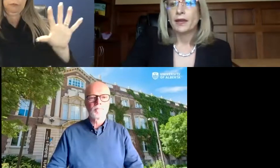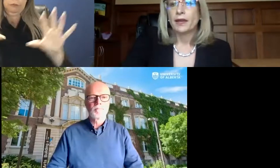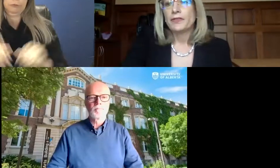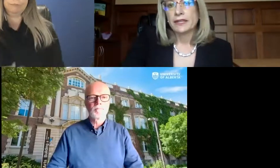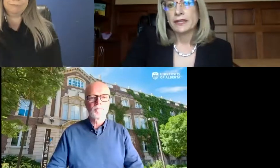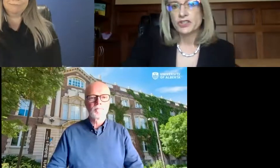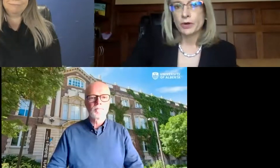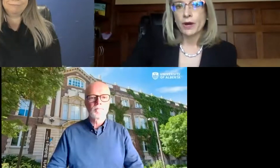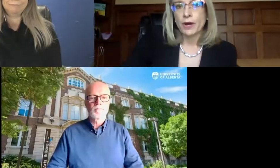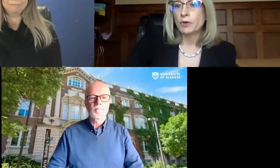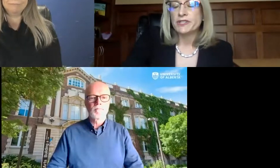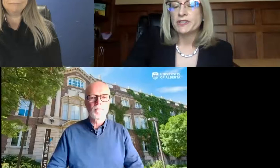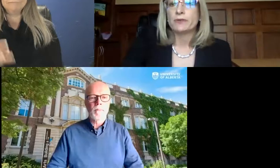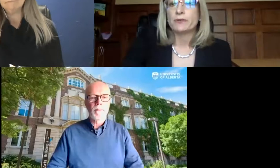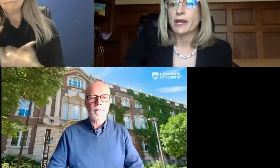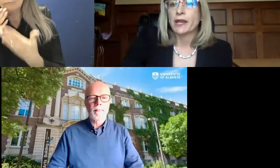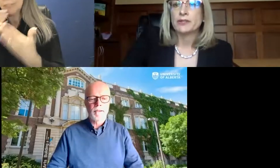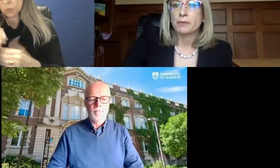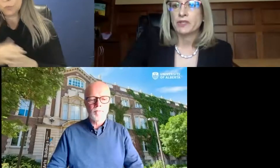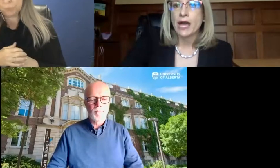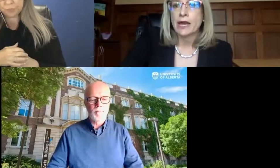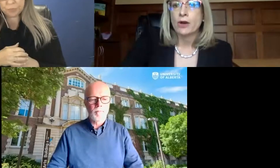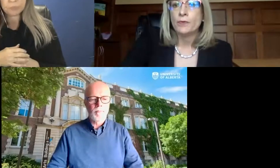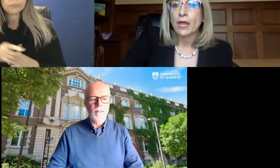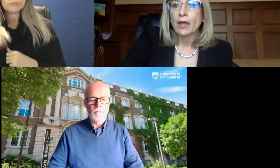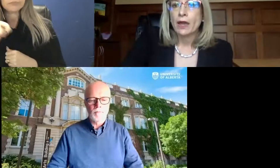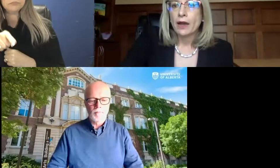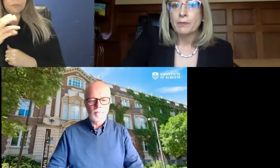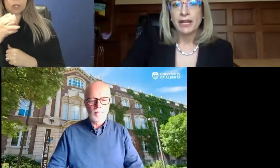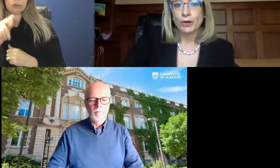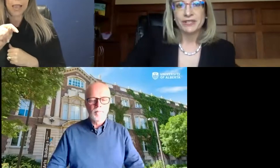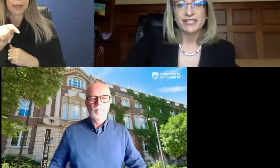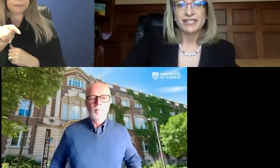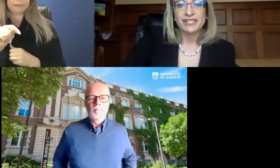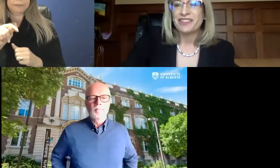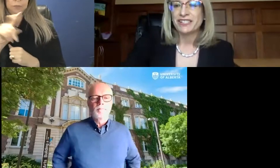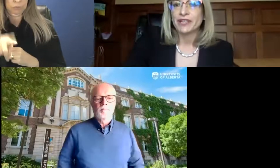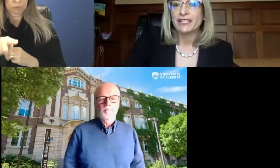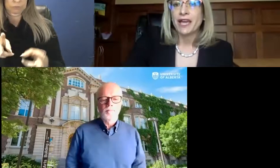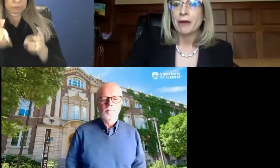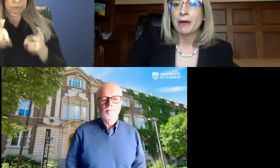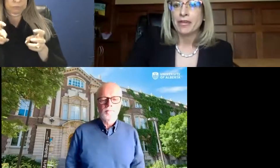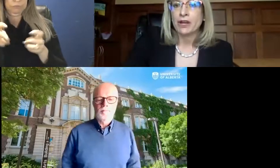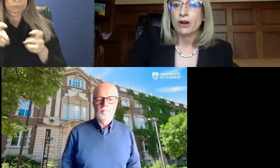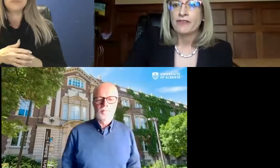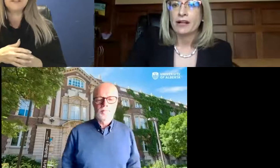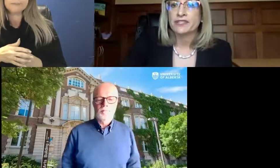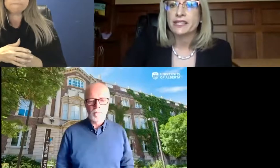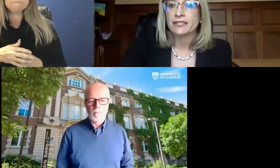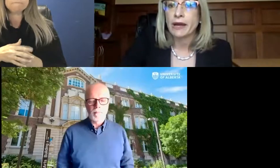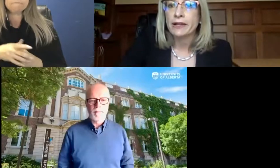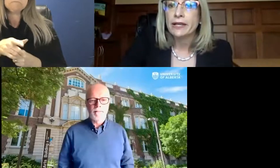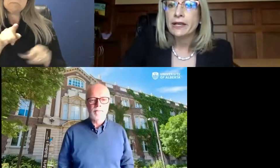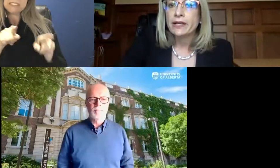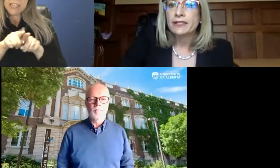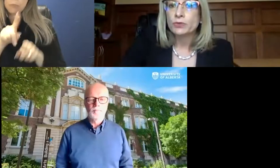Thanks, Joe, I'm going to take a question from the chat now. And I know this is one that certainly has come up in our faculty